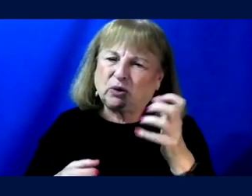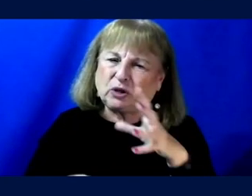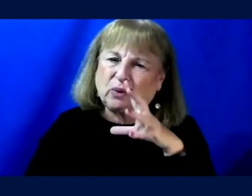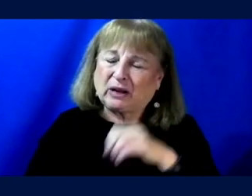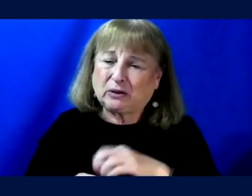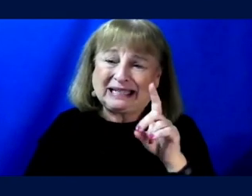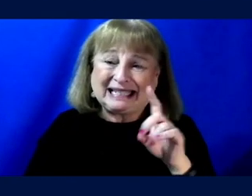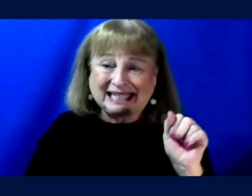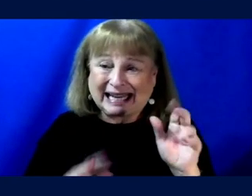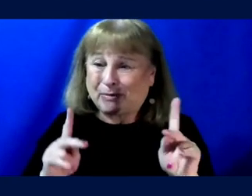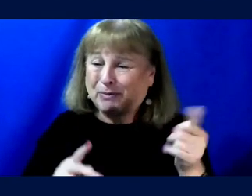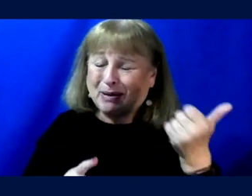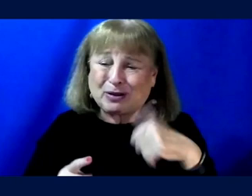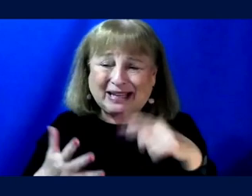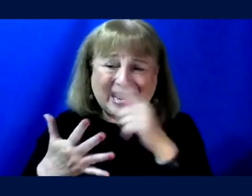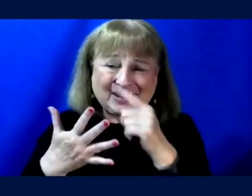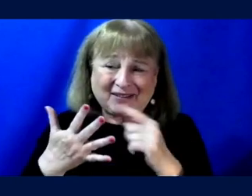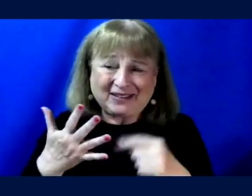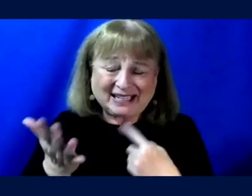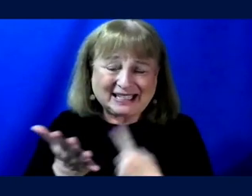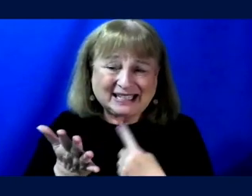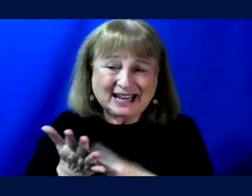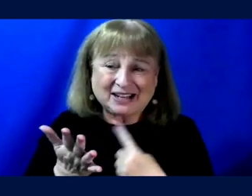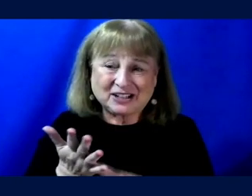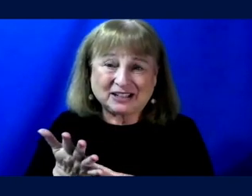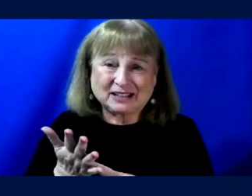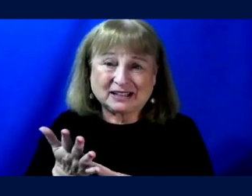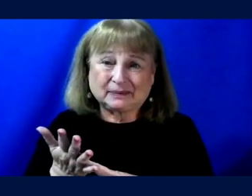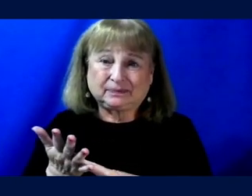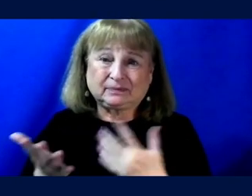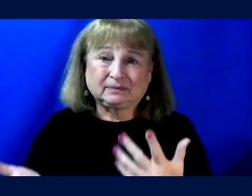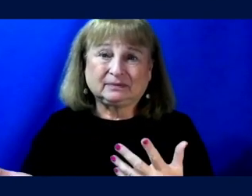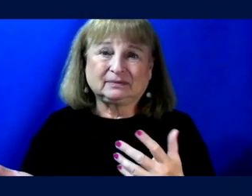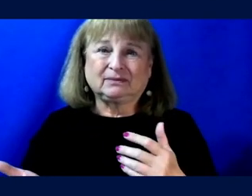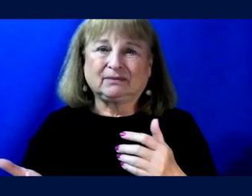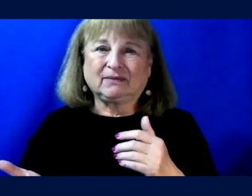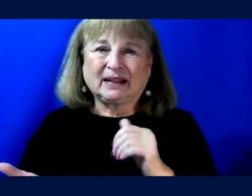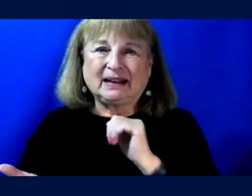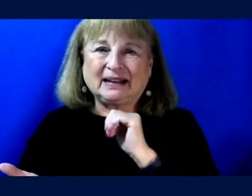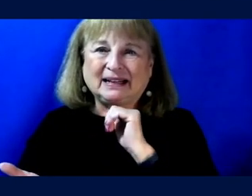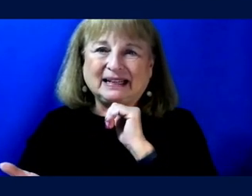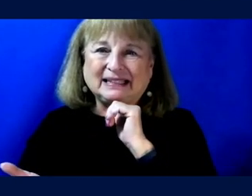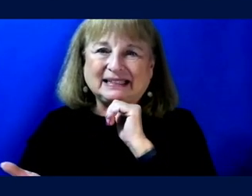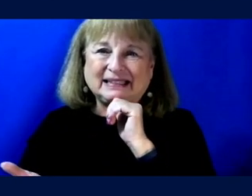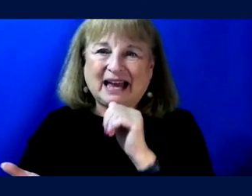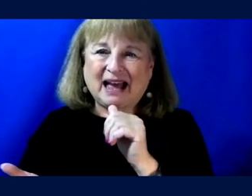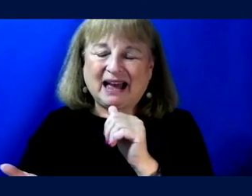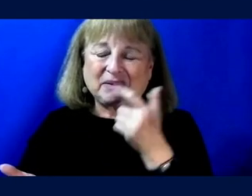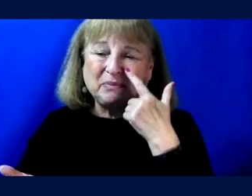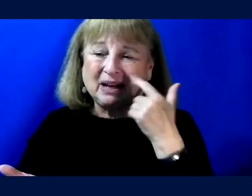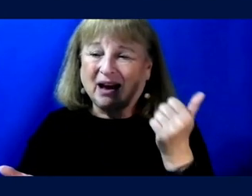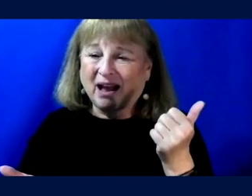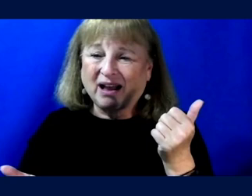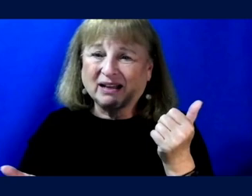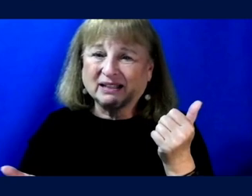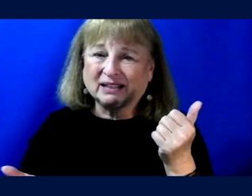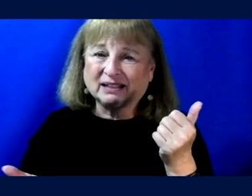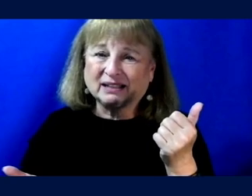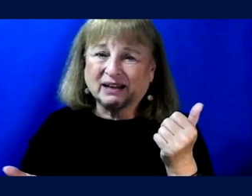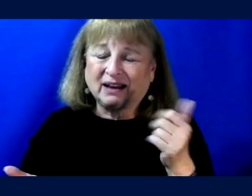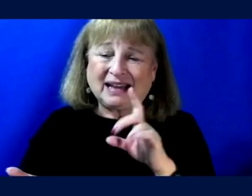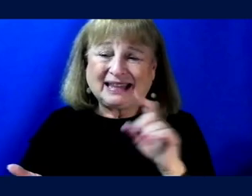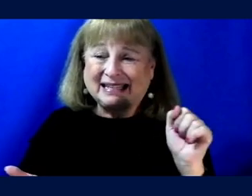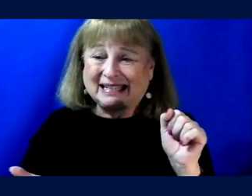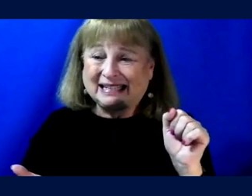disabled in any of these discussions is not only because of the